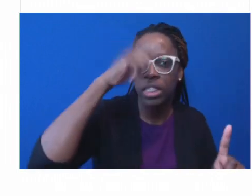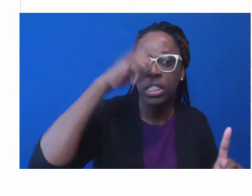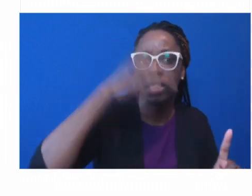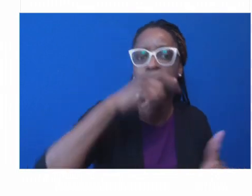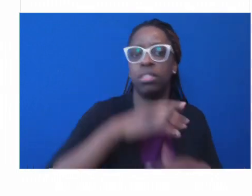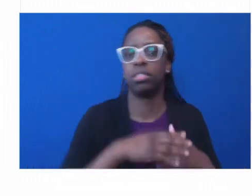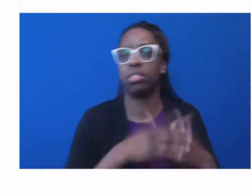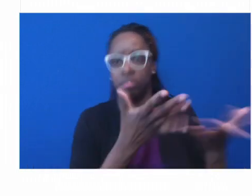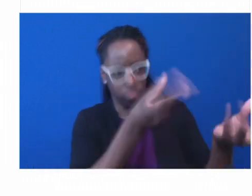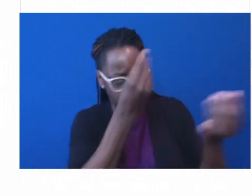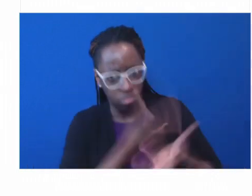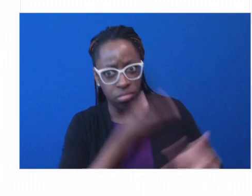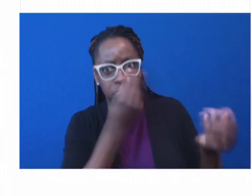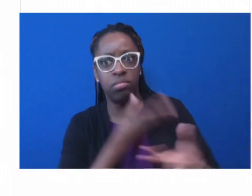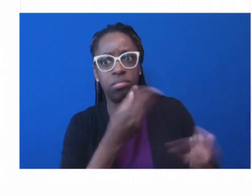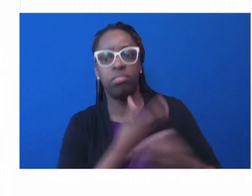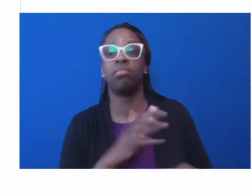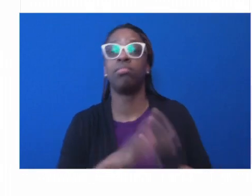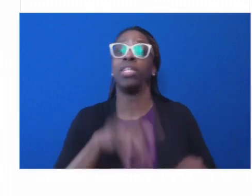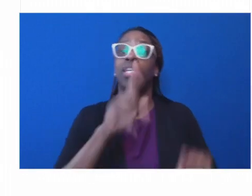calls. COVID hits.